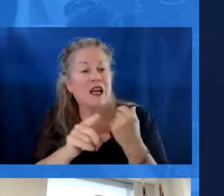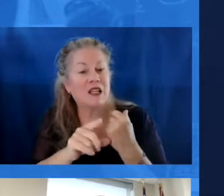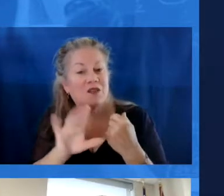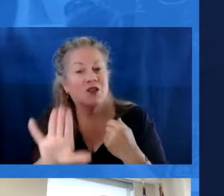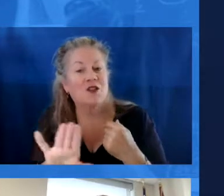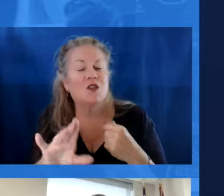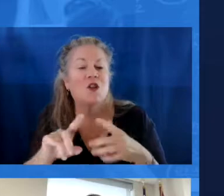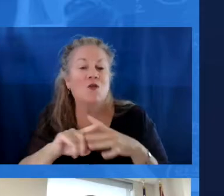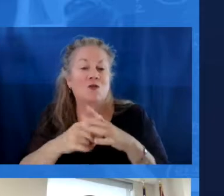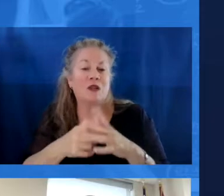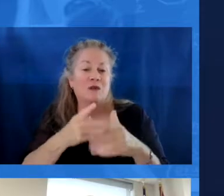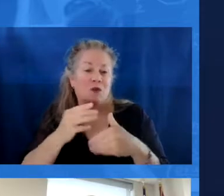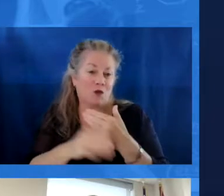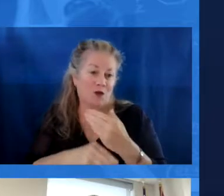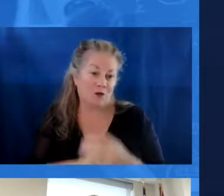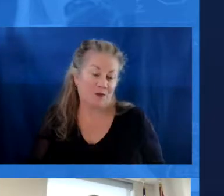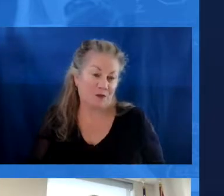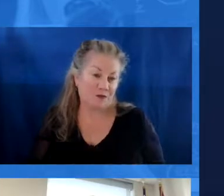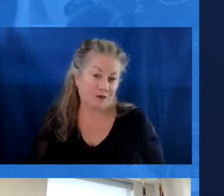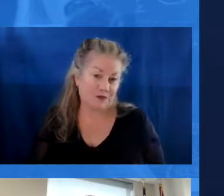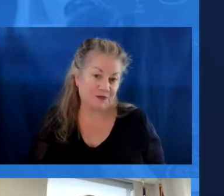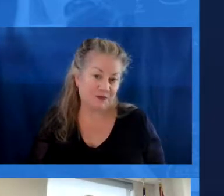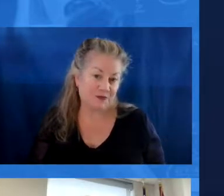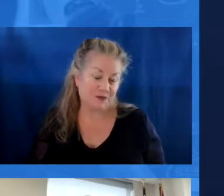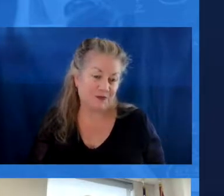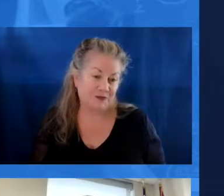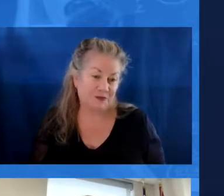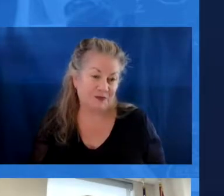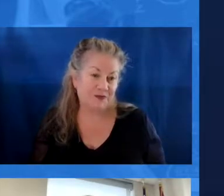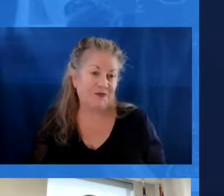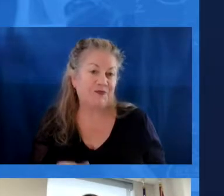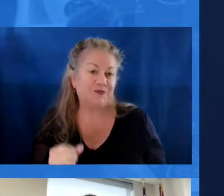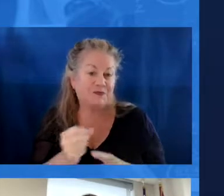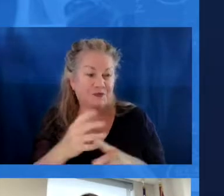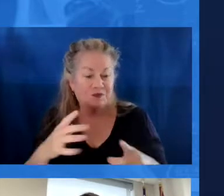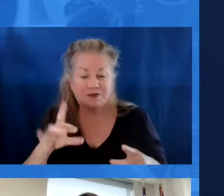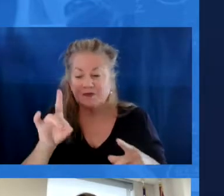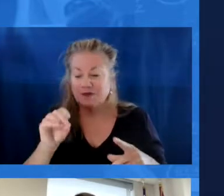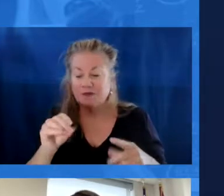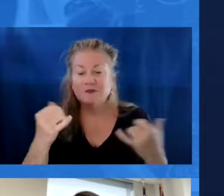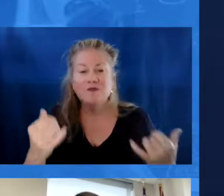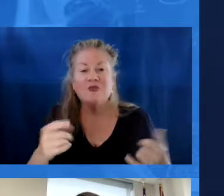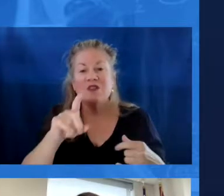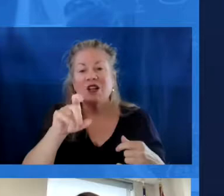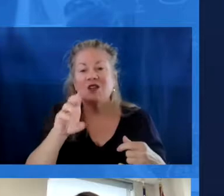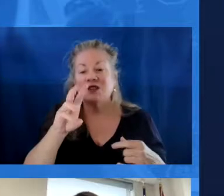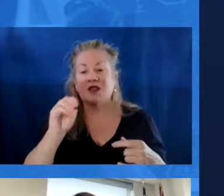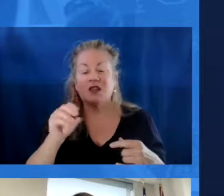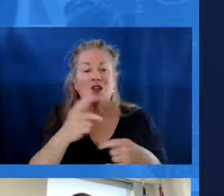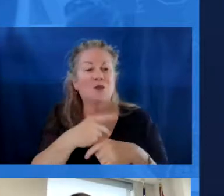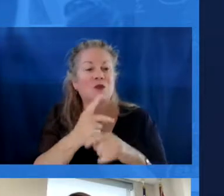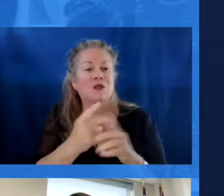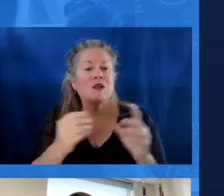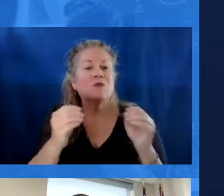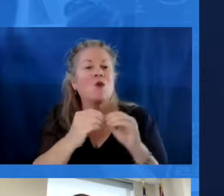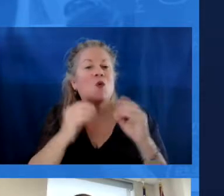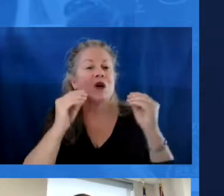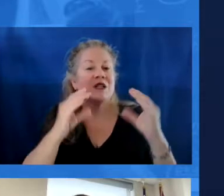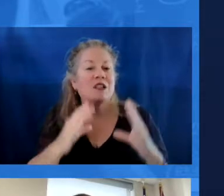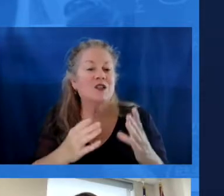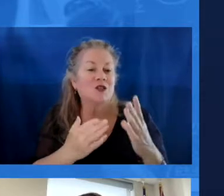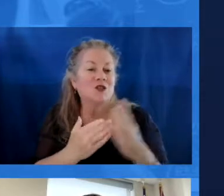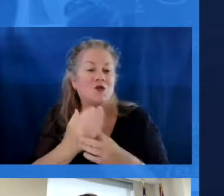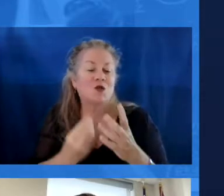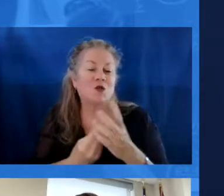district aides for their inaugural program. They've now branched that out to 80, and they're actually at 160. So they are producing